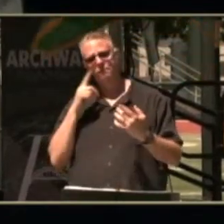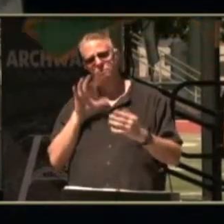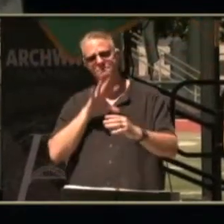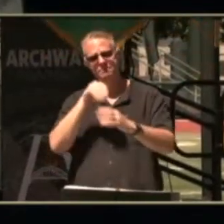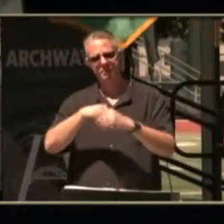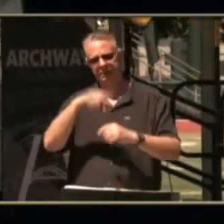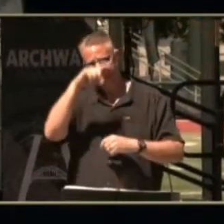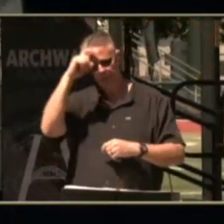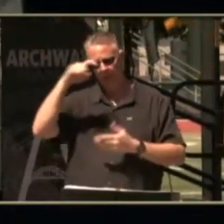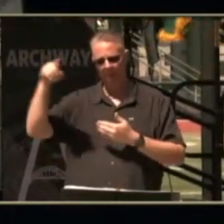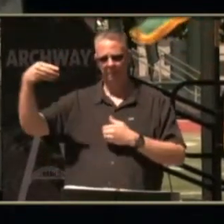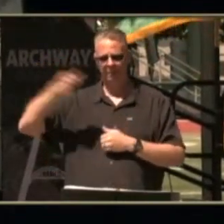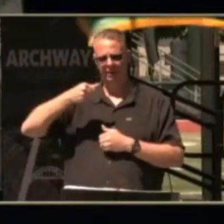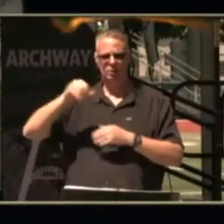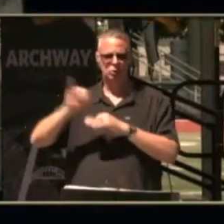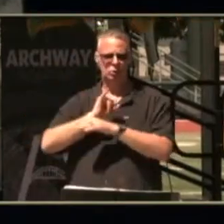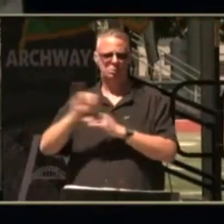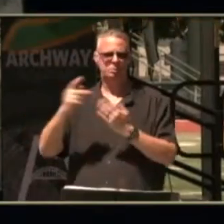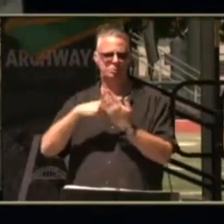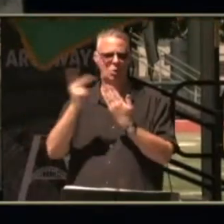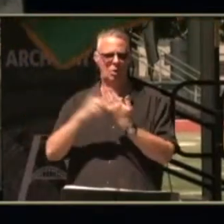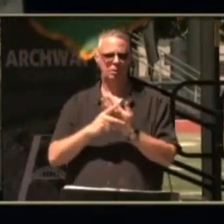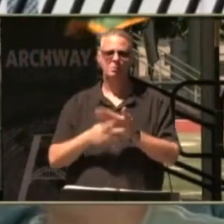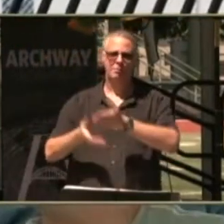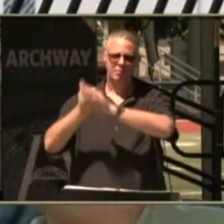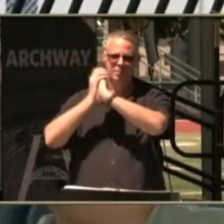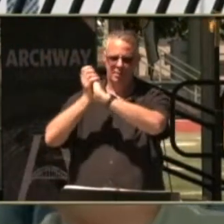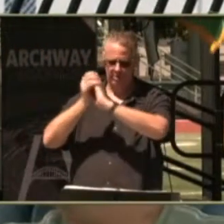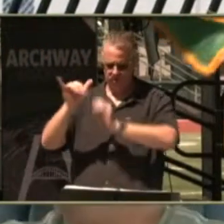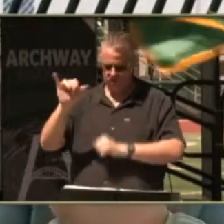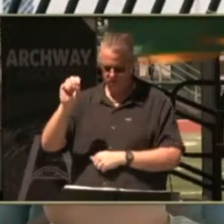summer paid internship program congratulations josander